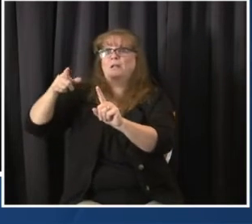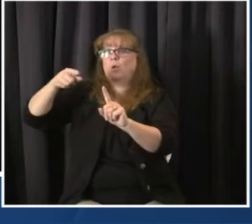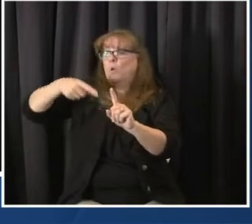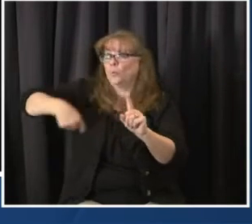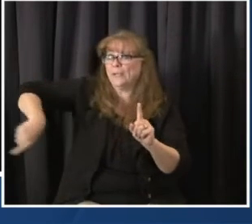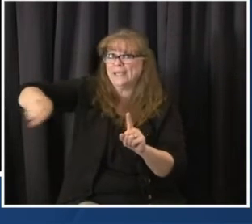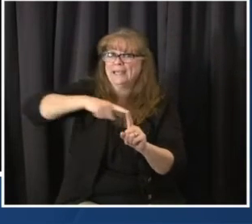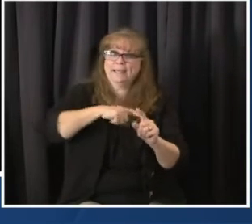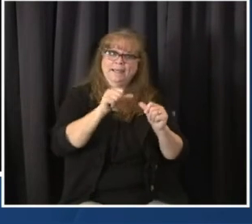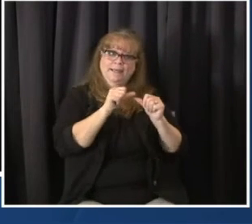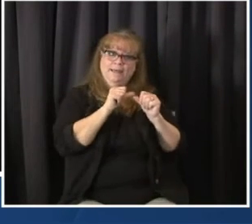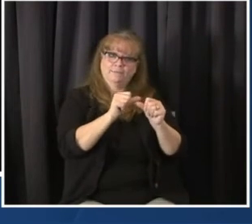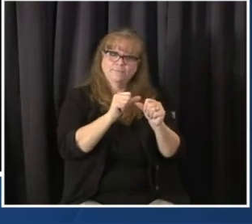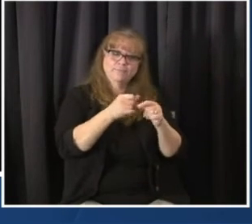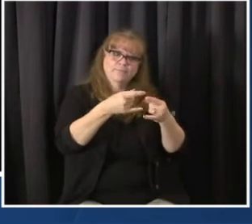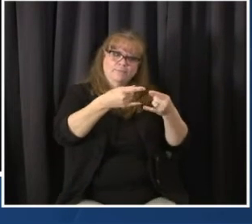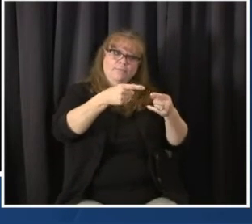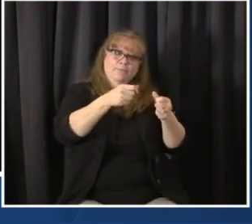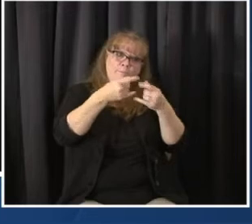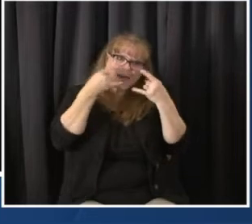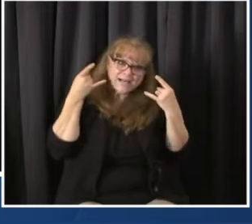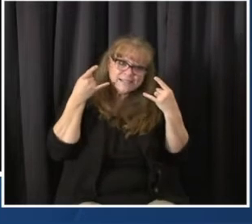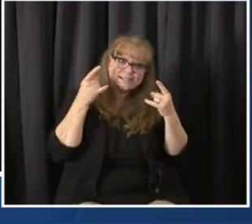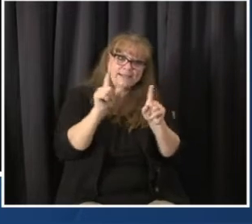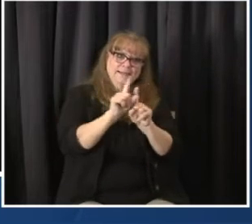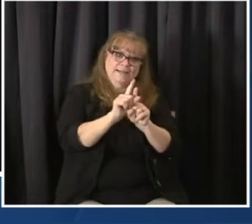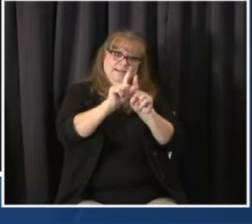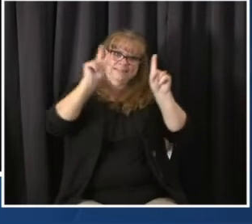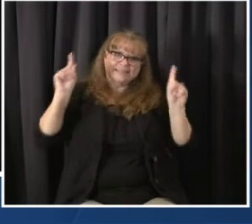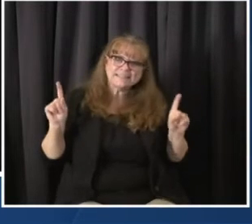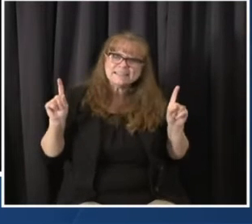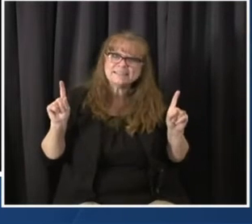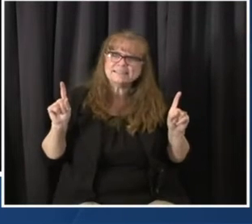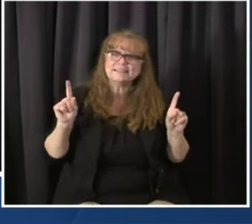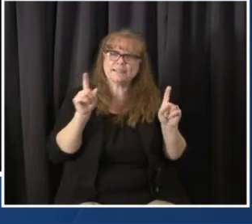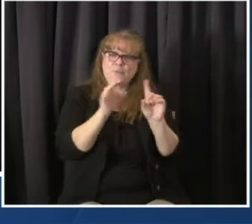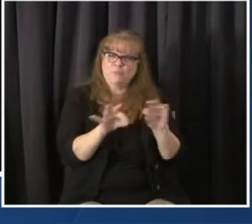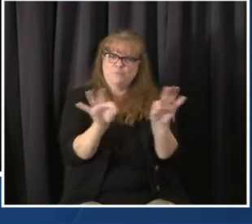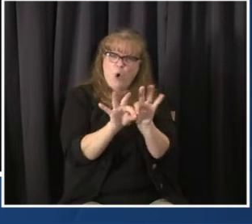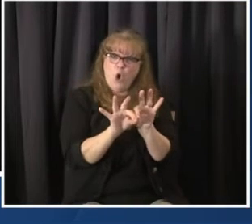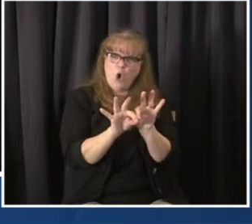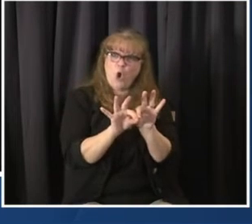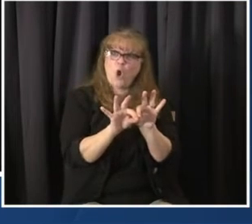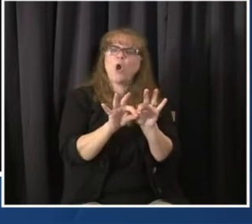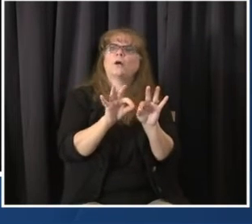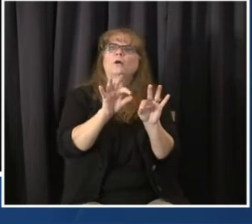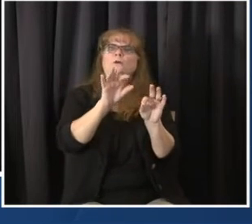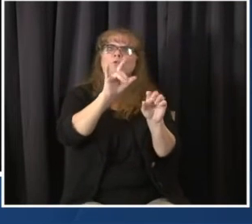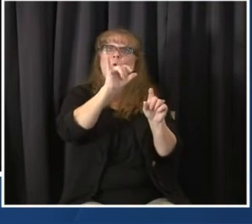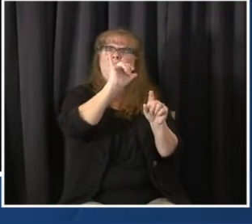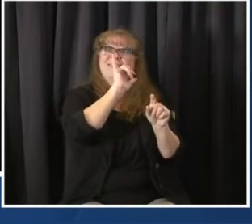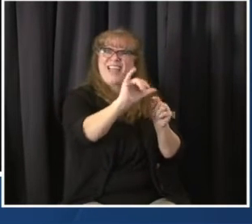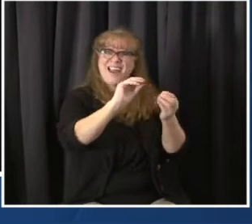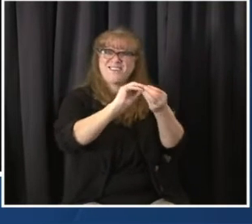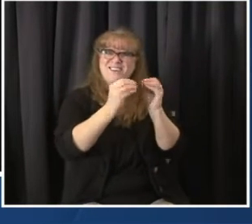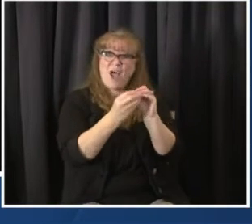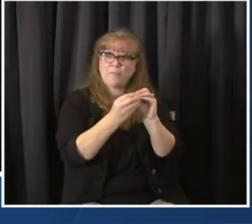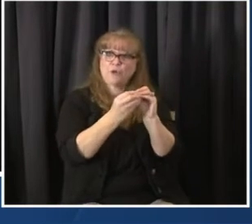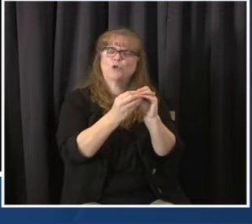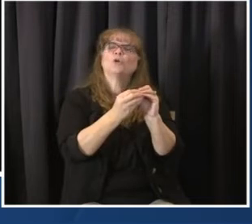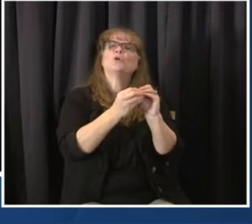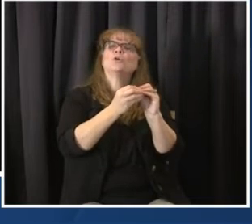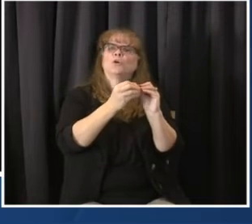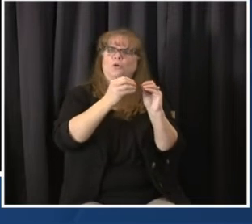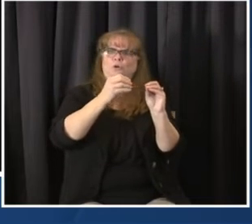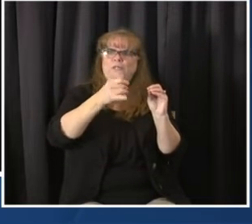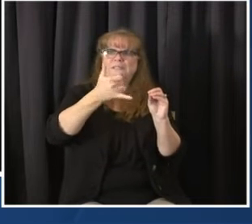and mask wearing. And what this shows you is that we really continue to see a much greater impact from all of those strategies, at